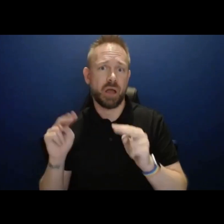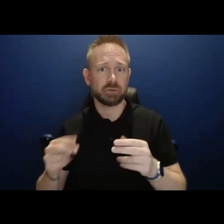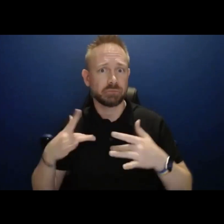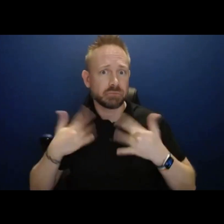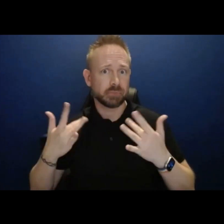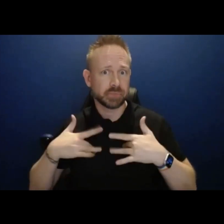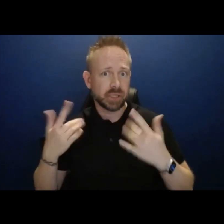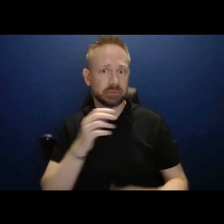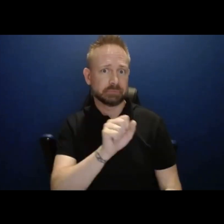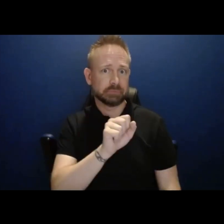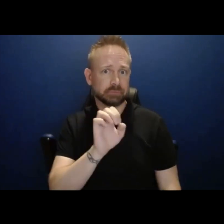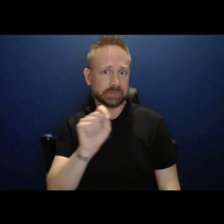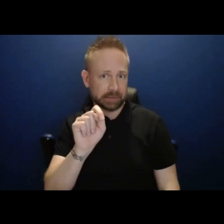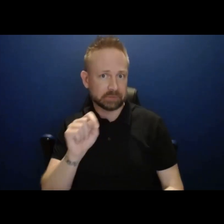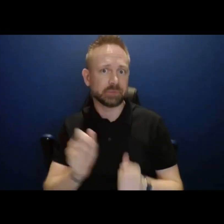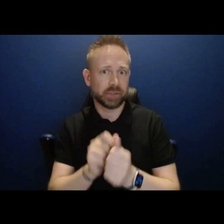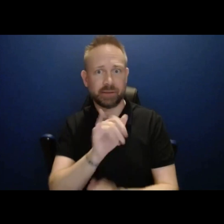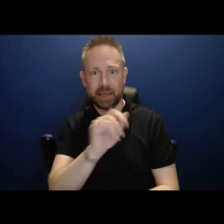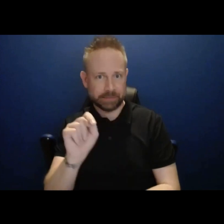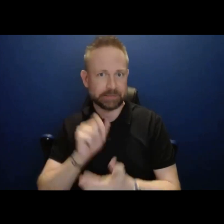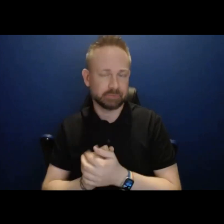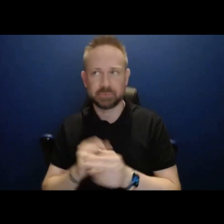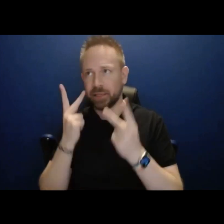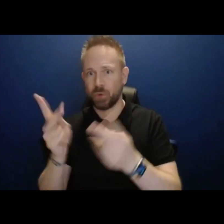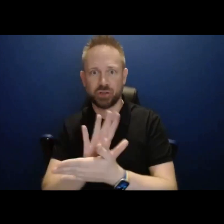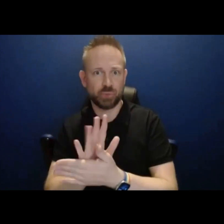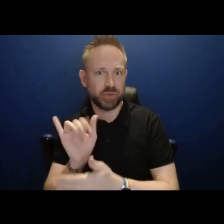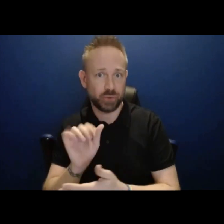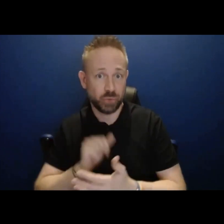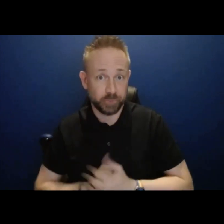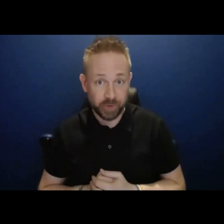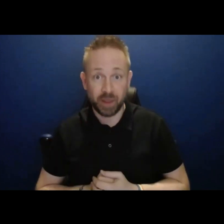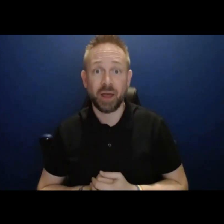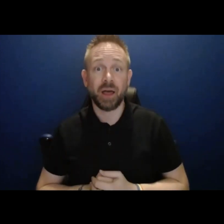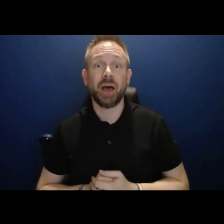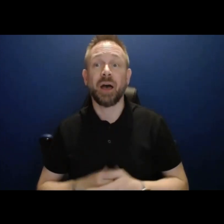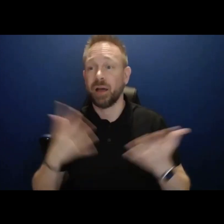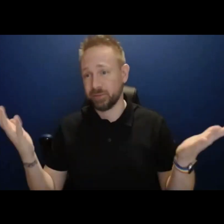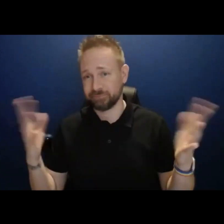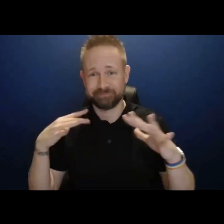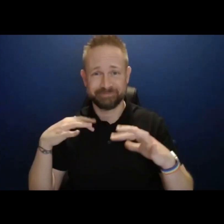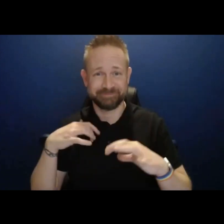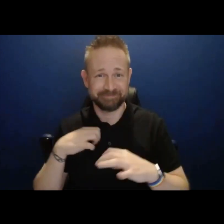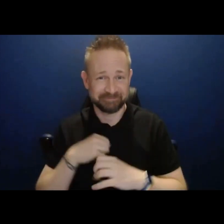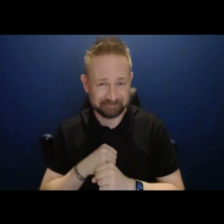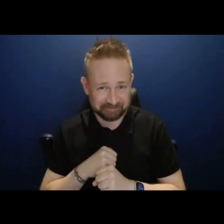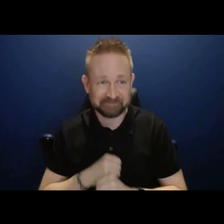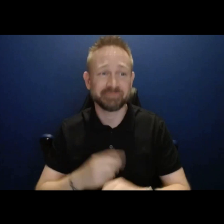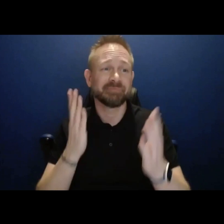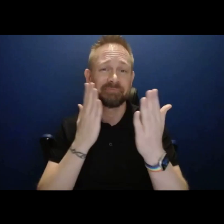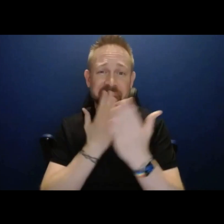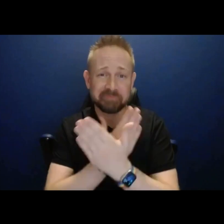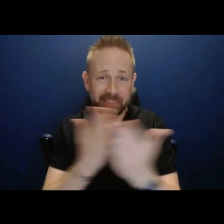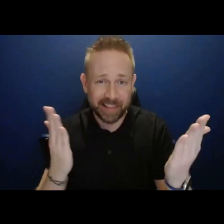invite them to watch the recording. With that, I will conclude things. Again, thank you all very much. And